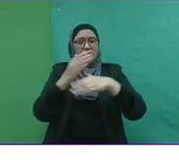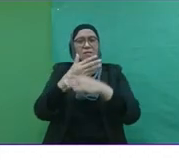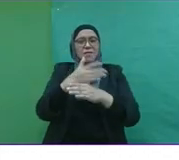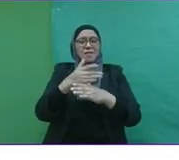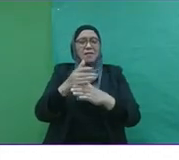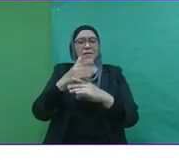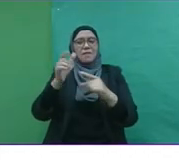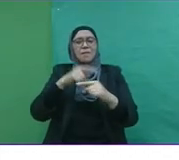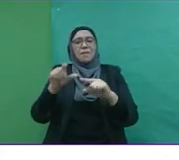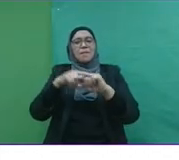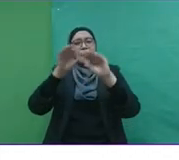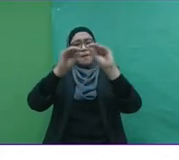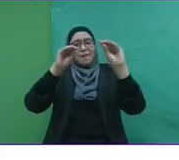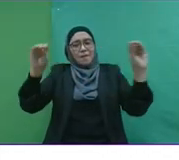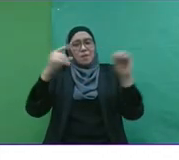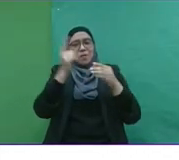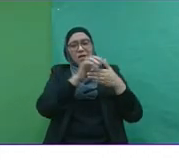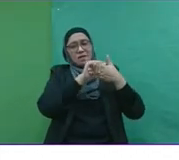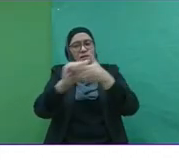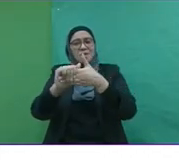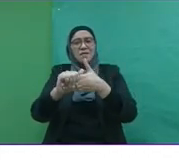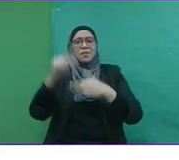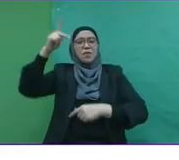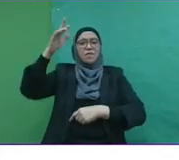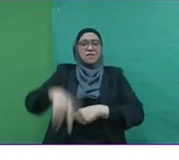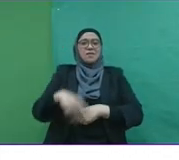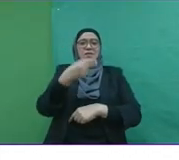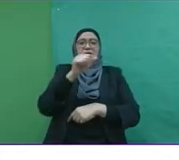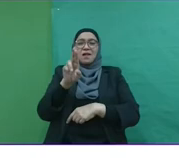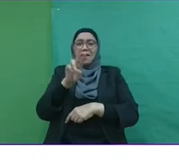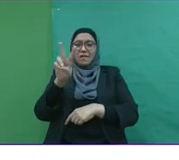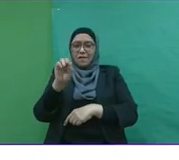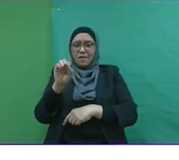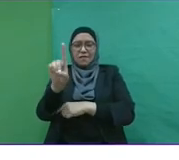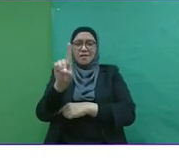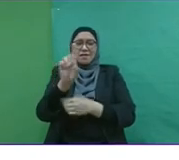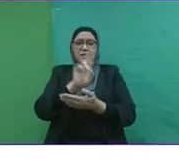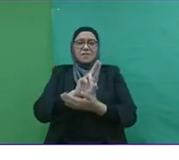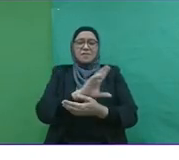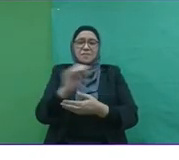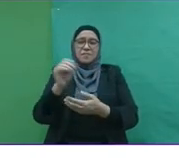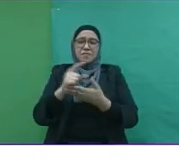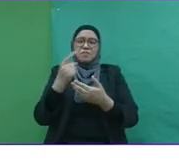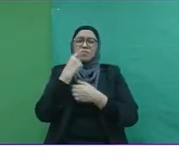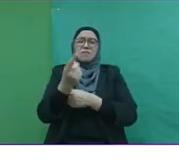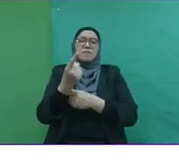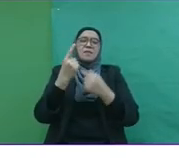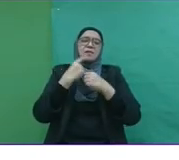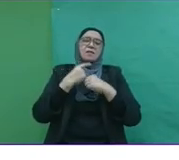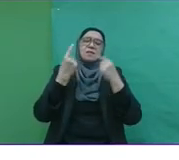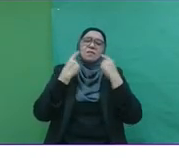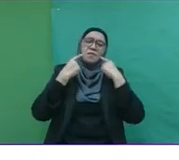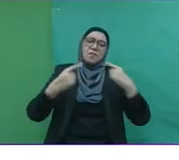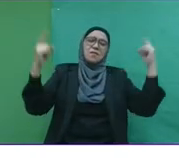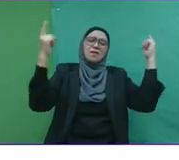lesson from one of the leading professors in Harvard Business School, Professor Rosabeth Moss-Kenter, who has